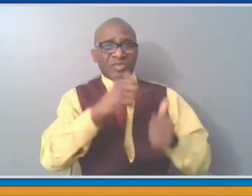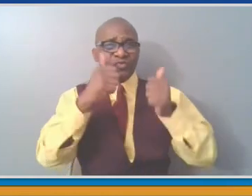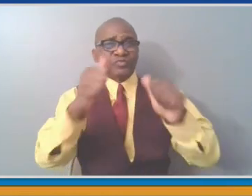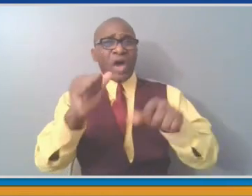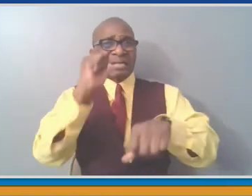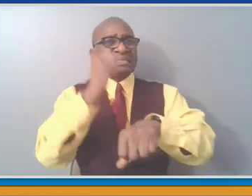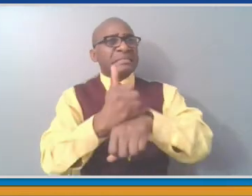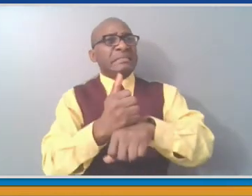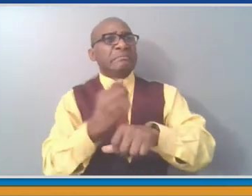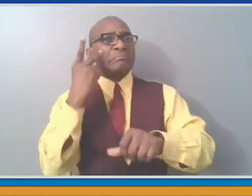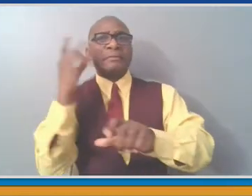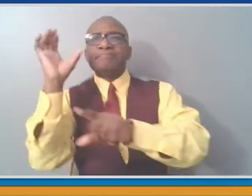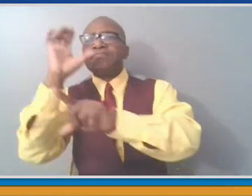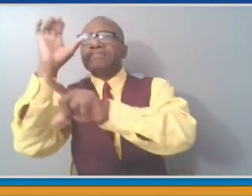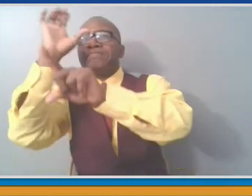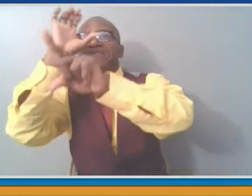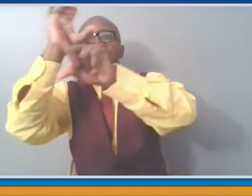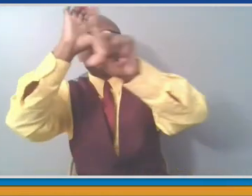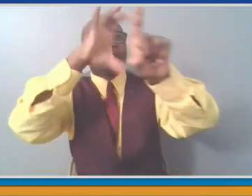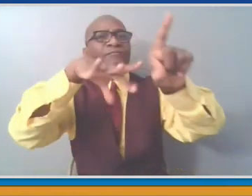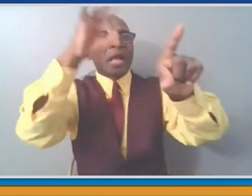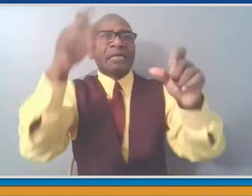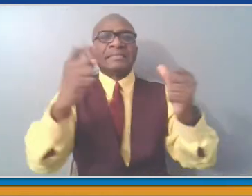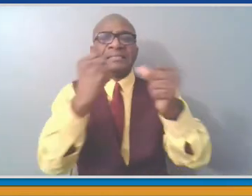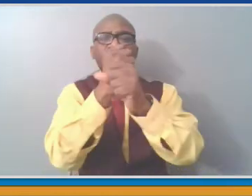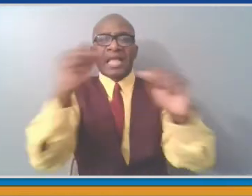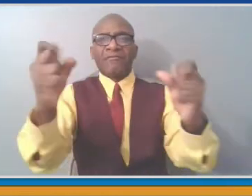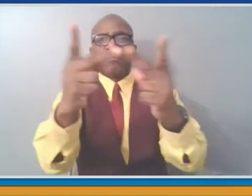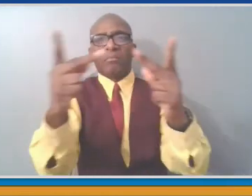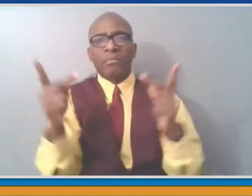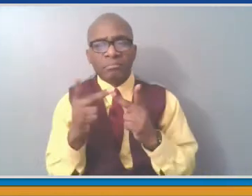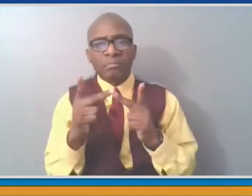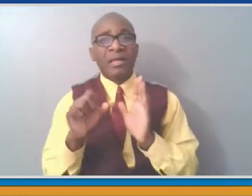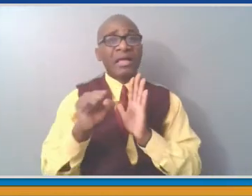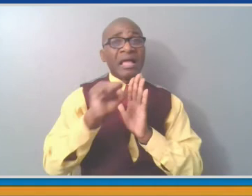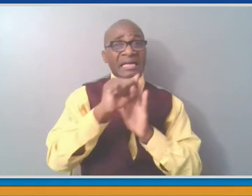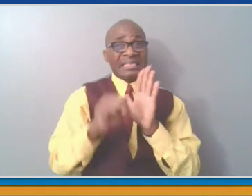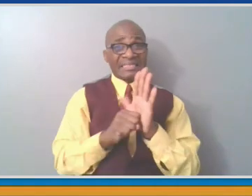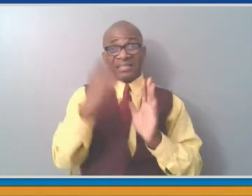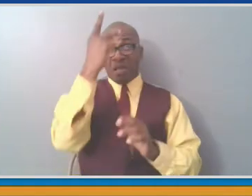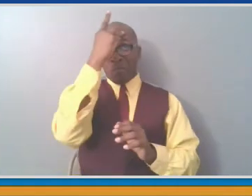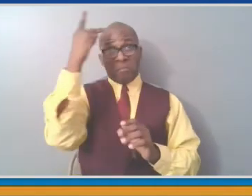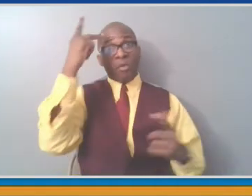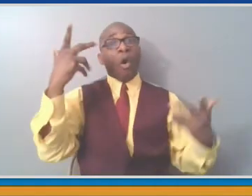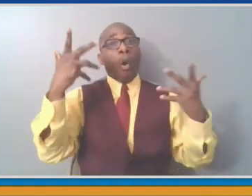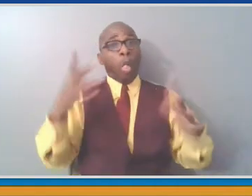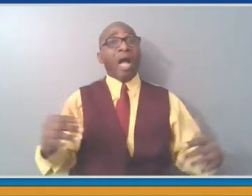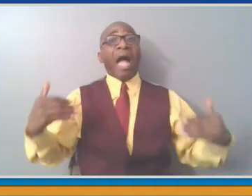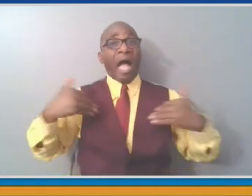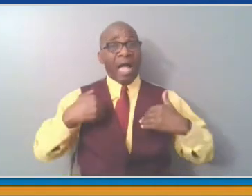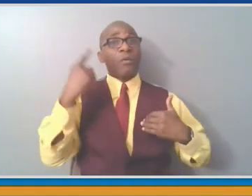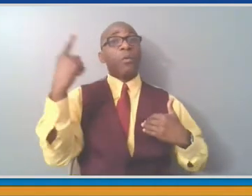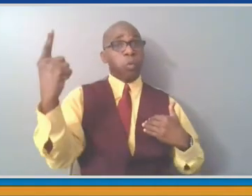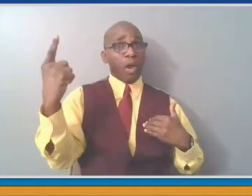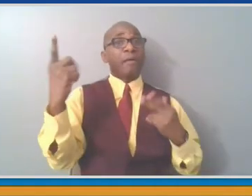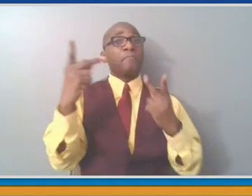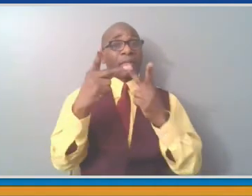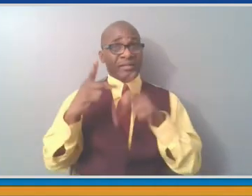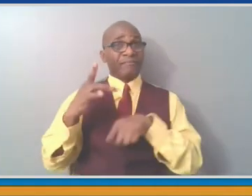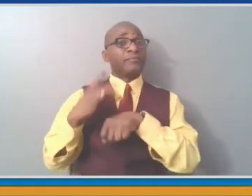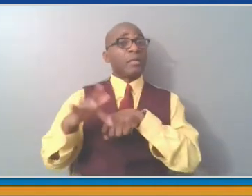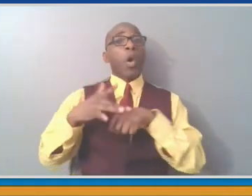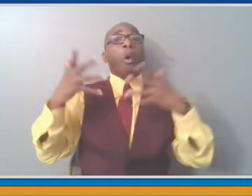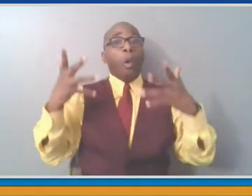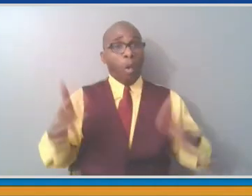Park in Yorktown, and there's some discussions about the state looking at state park land for this purpose. Either way, if it expands the sport of disc